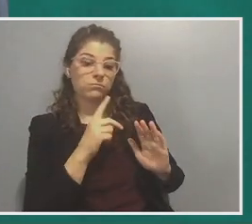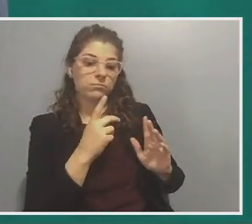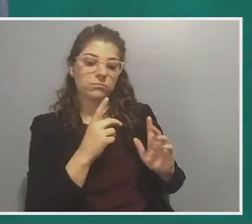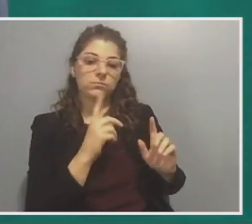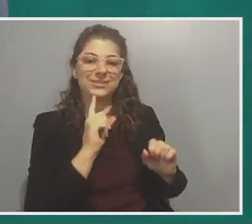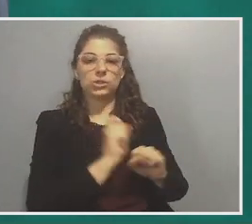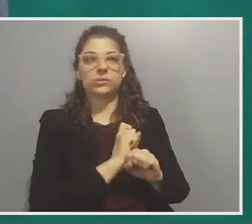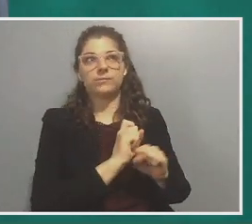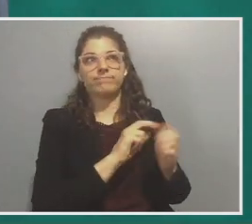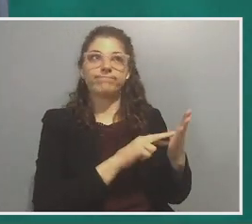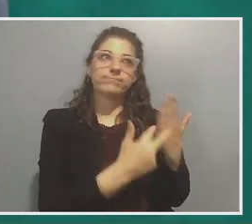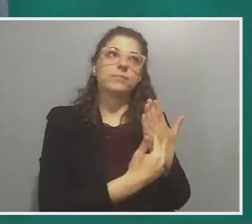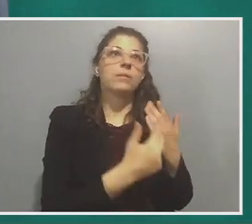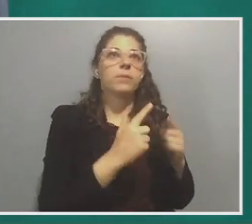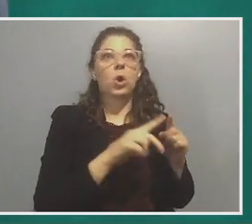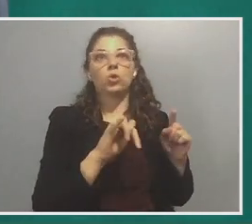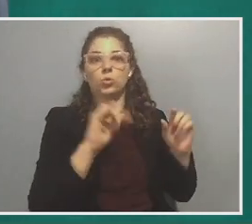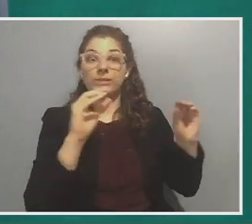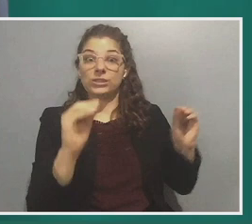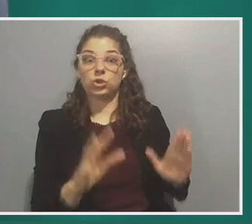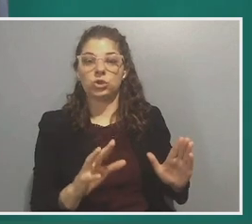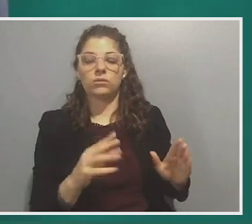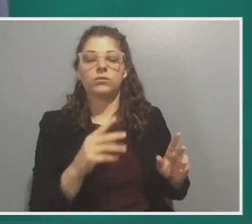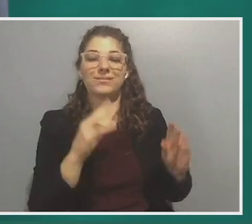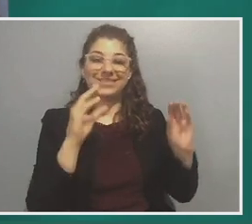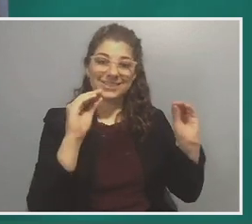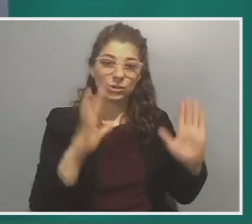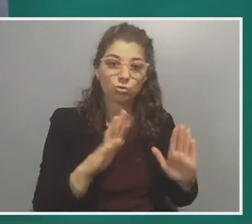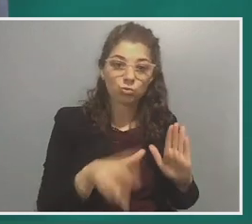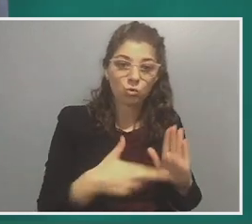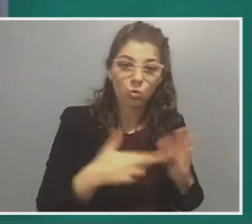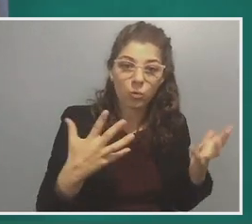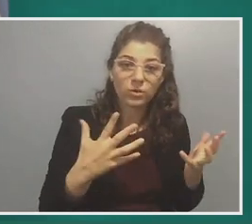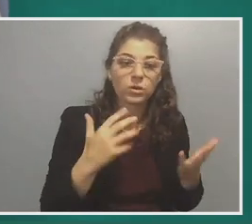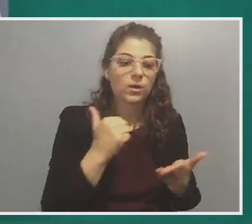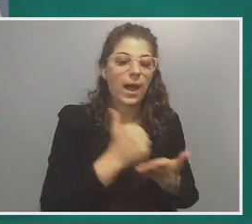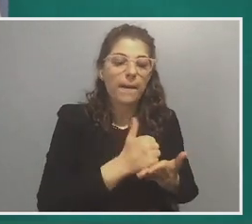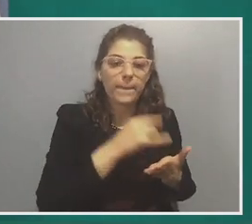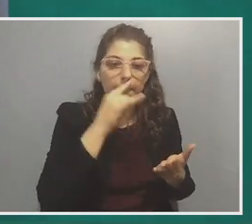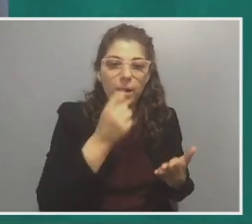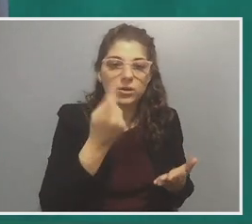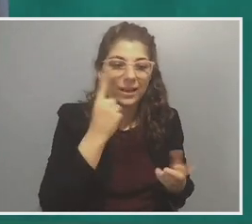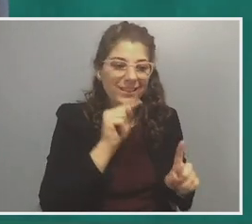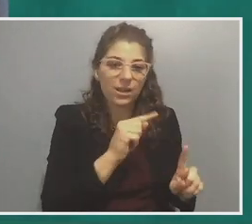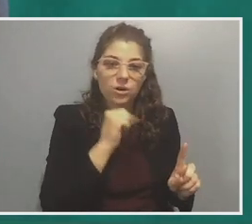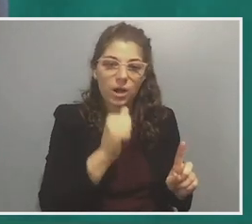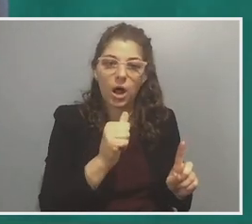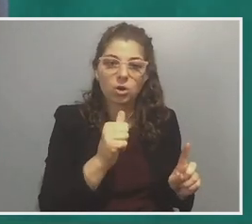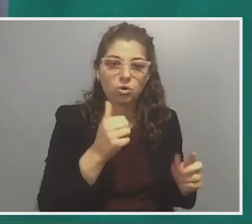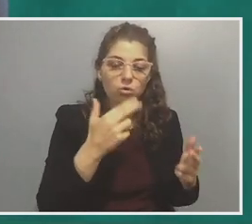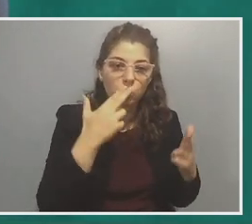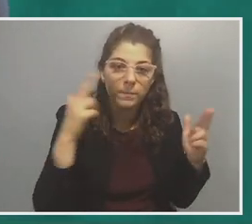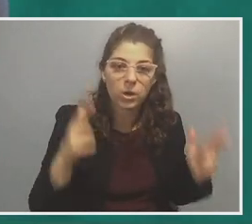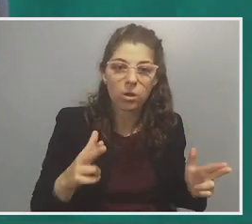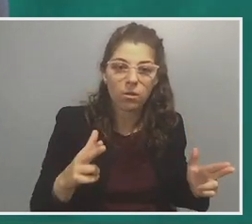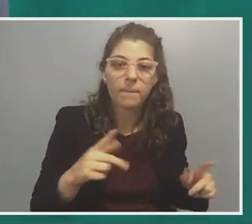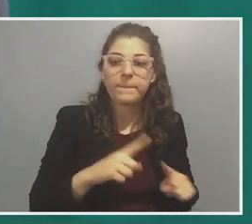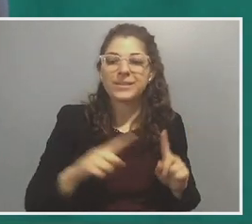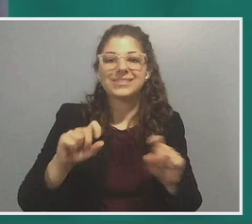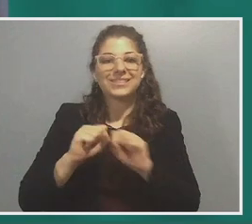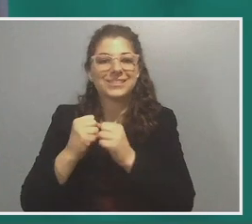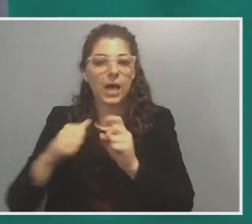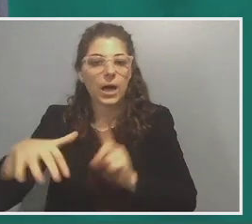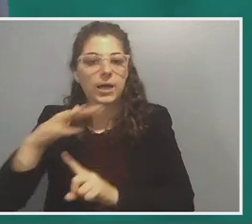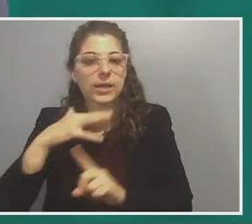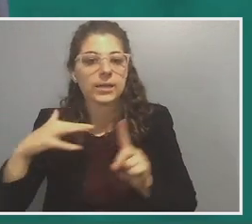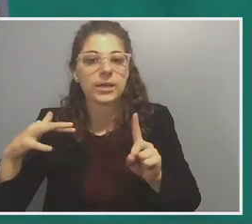metonym for the larger society. The role of the teacher is to help that child understand that they are not criminal, but it is the society and the history that